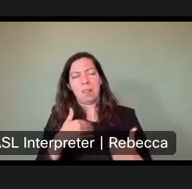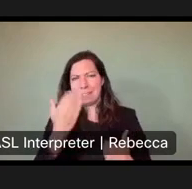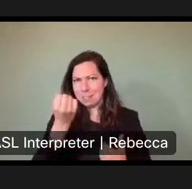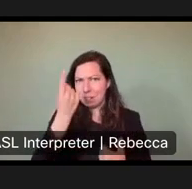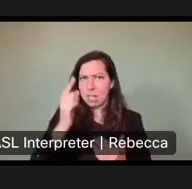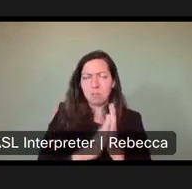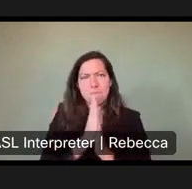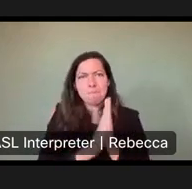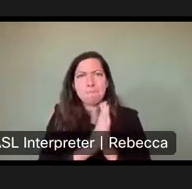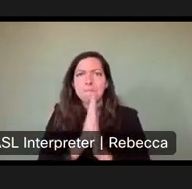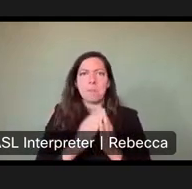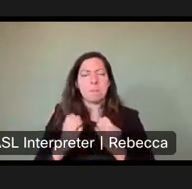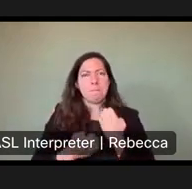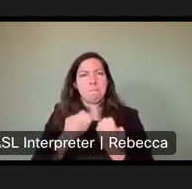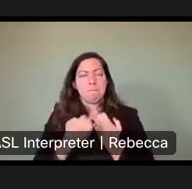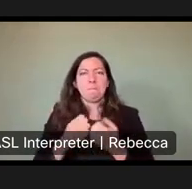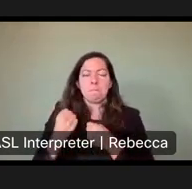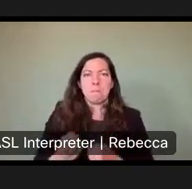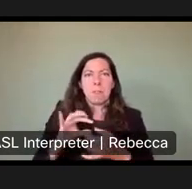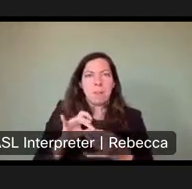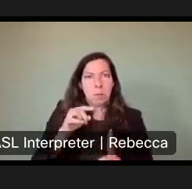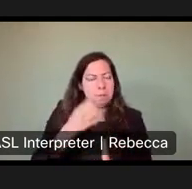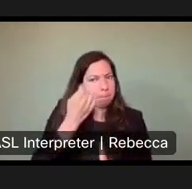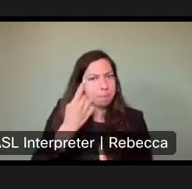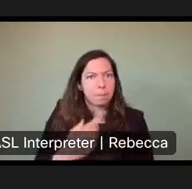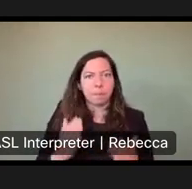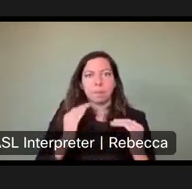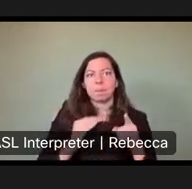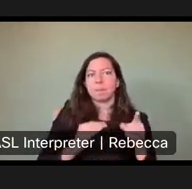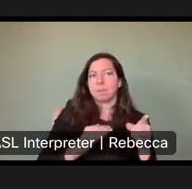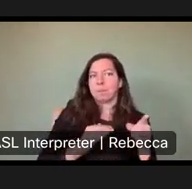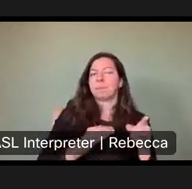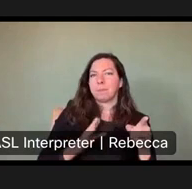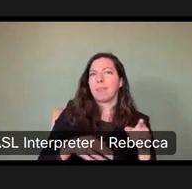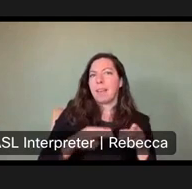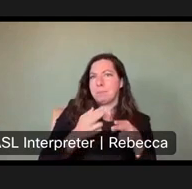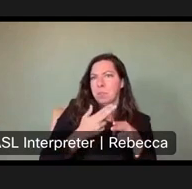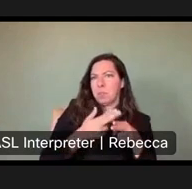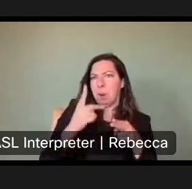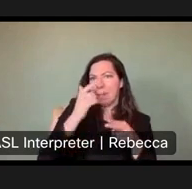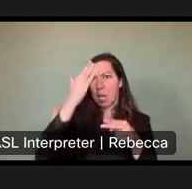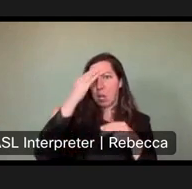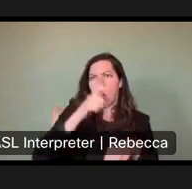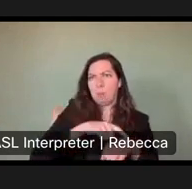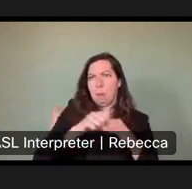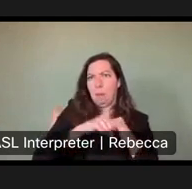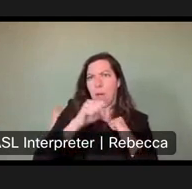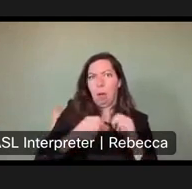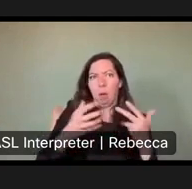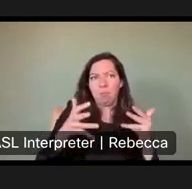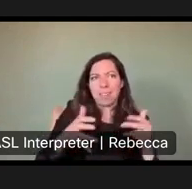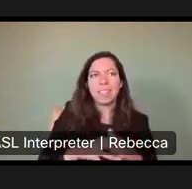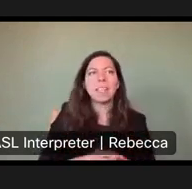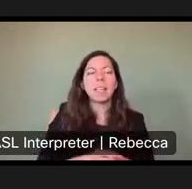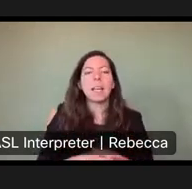appreciate that. So thank you for that. And I'll just add to that. Uh, and I'll make it quick. Cause I know we're long here. I appreciate that comment. And primarily